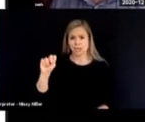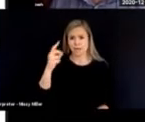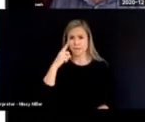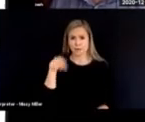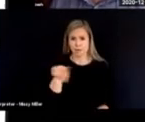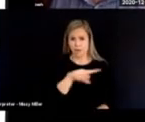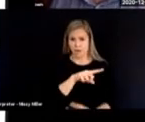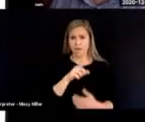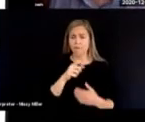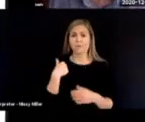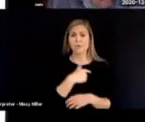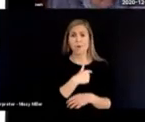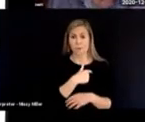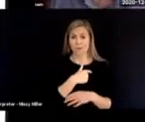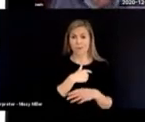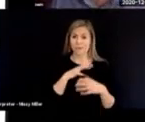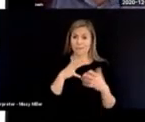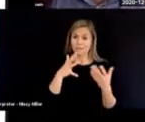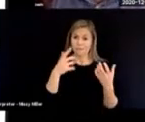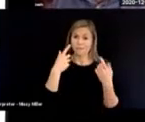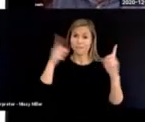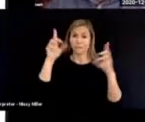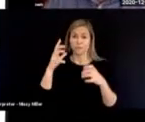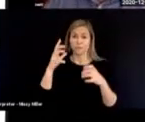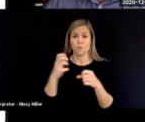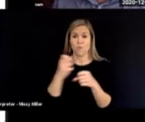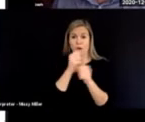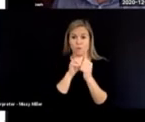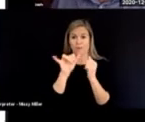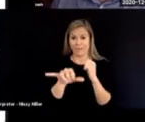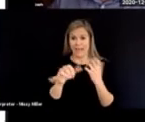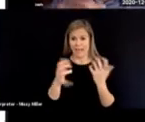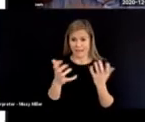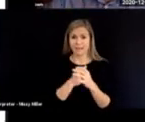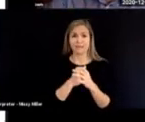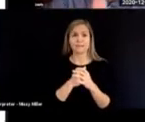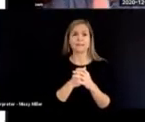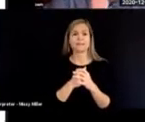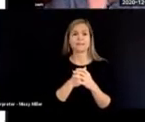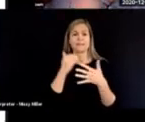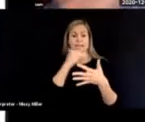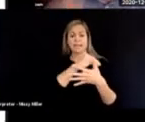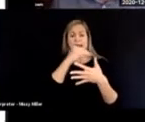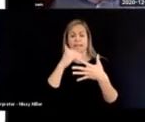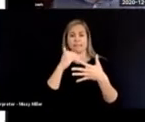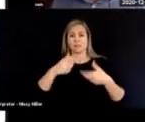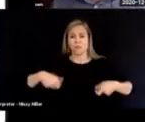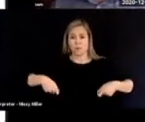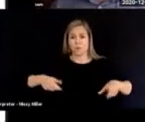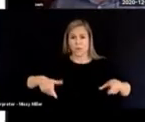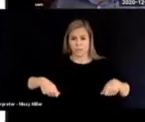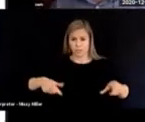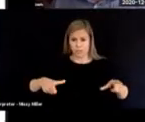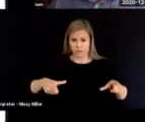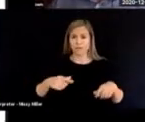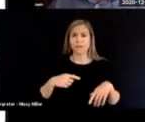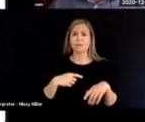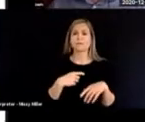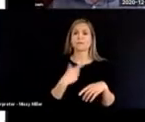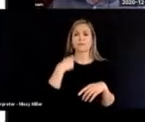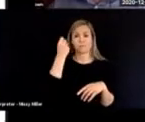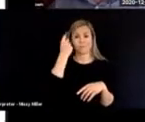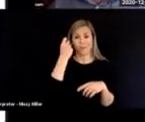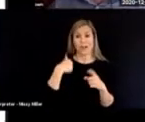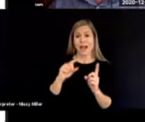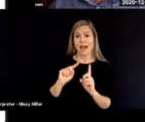And we inevitably, I think, we won out. I put wheelchairs because as part of my